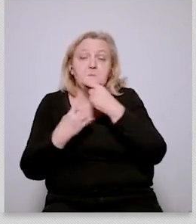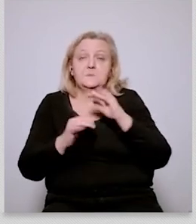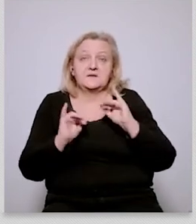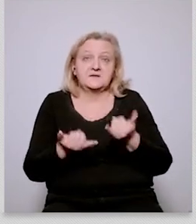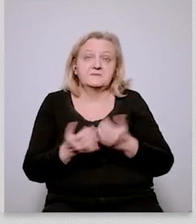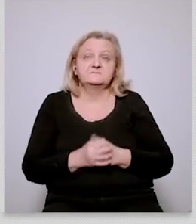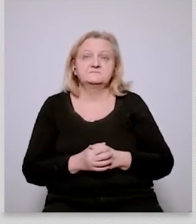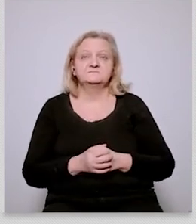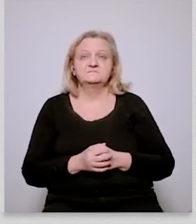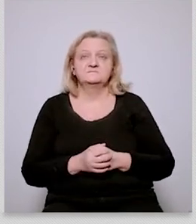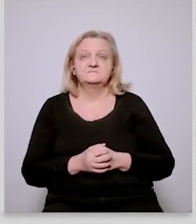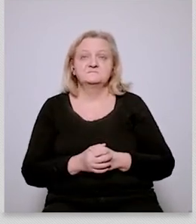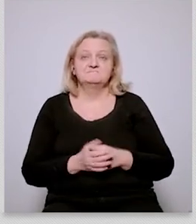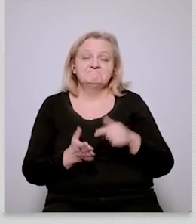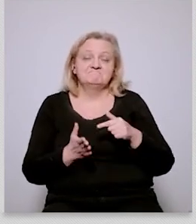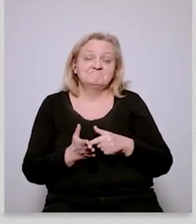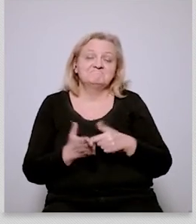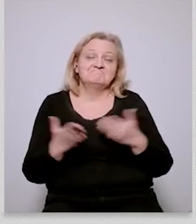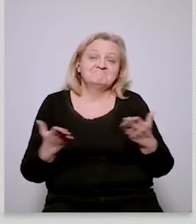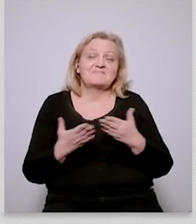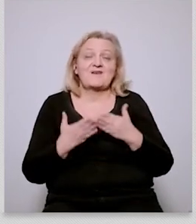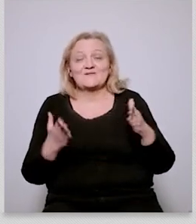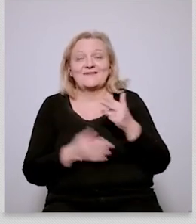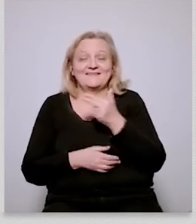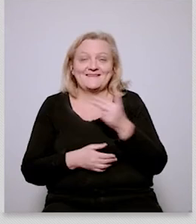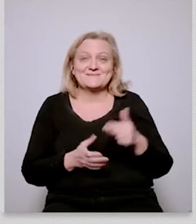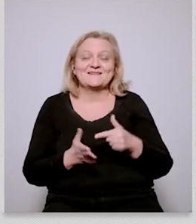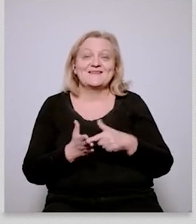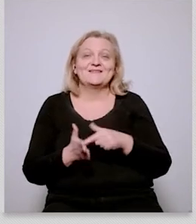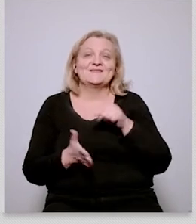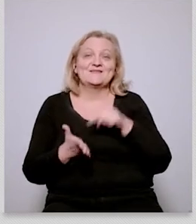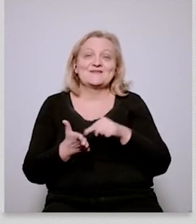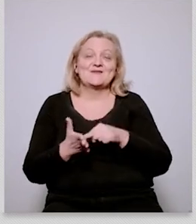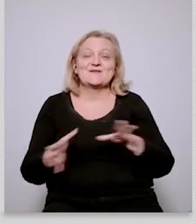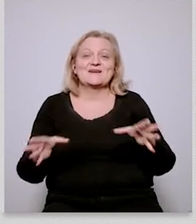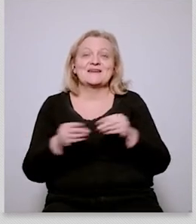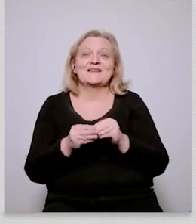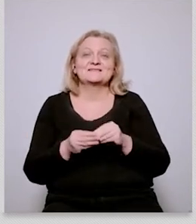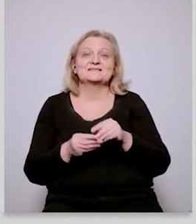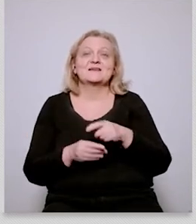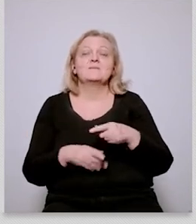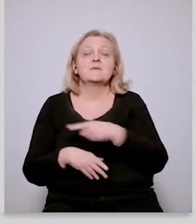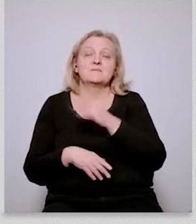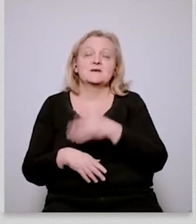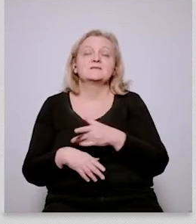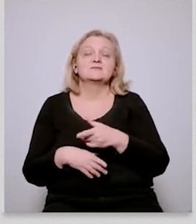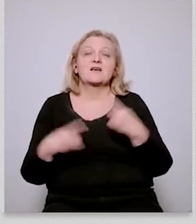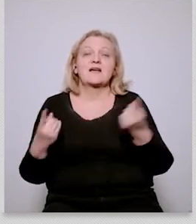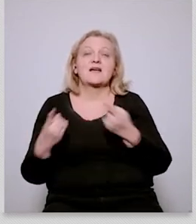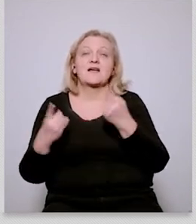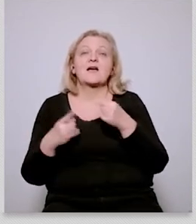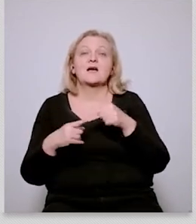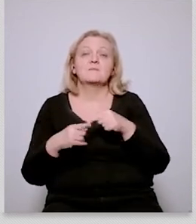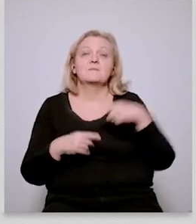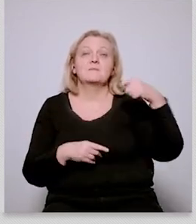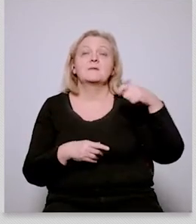campaign for emmanuel macron so if they choose to make things awkward they they certainly can um and you know and